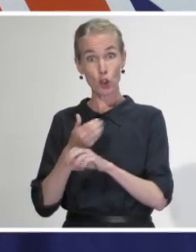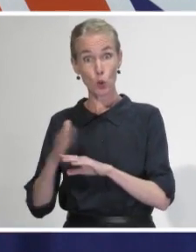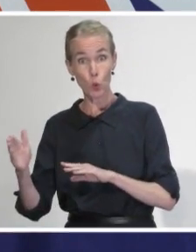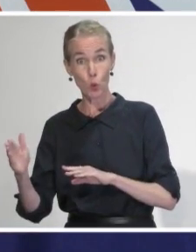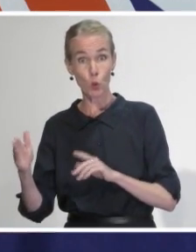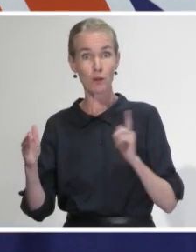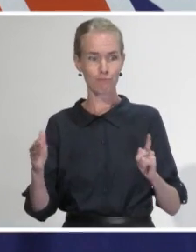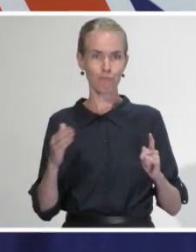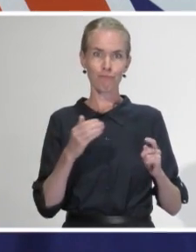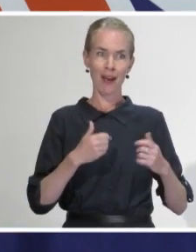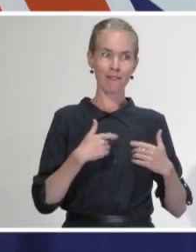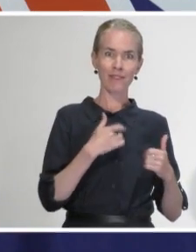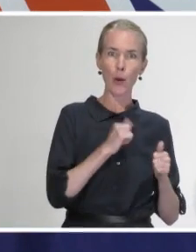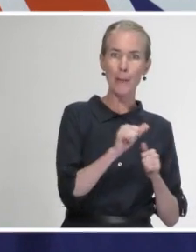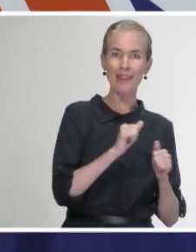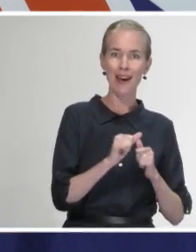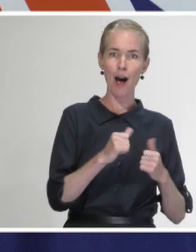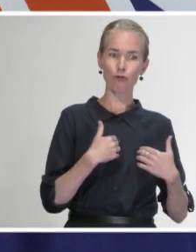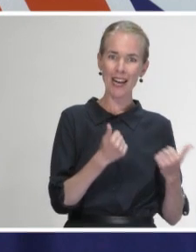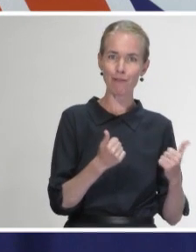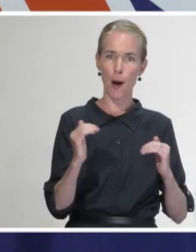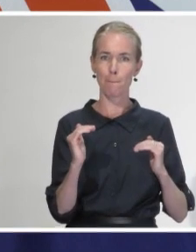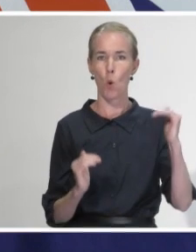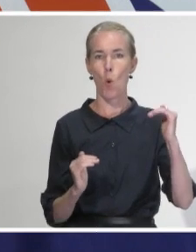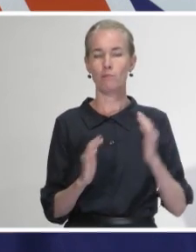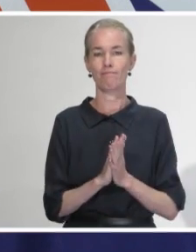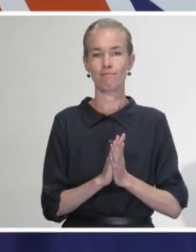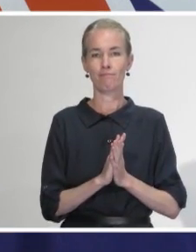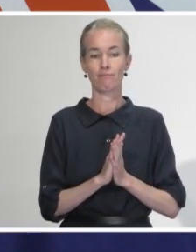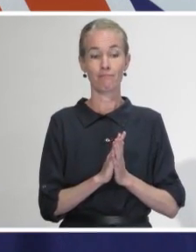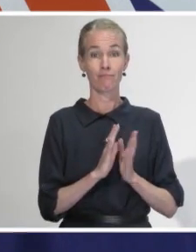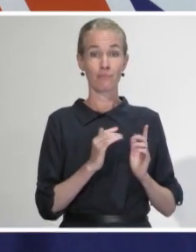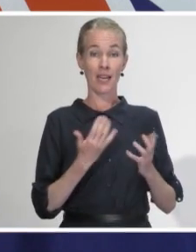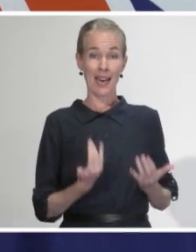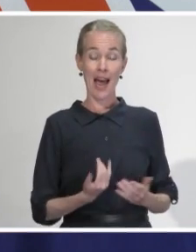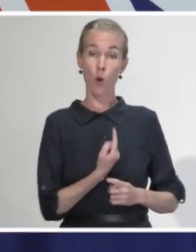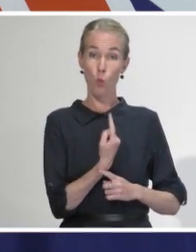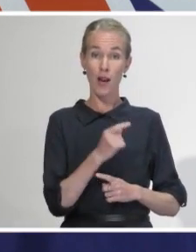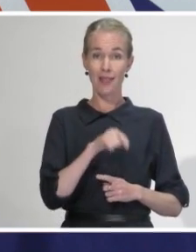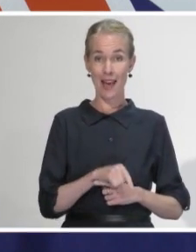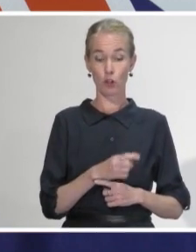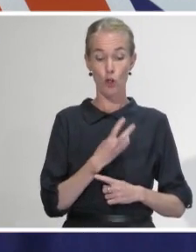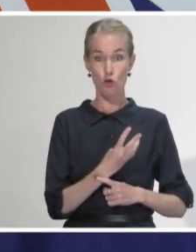The new total of combined and probable cases in New Zealand is 1,330.